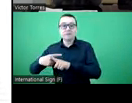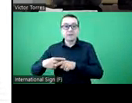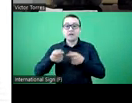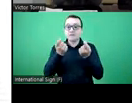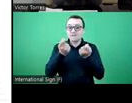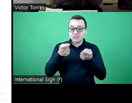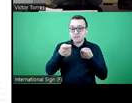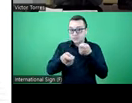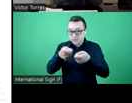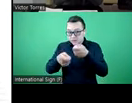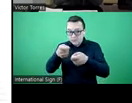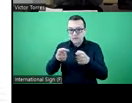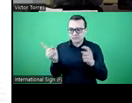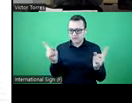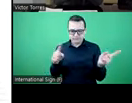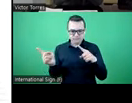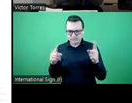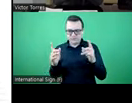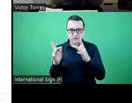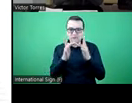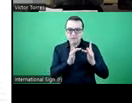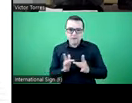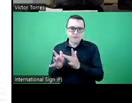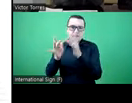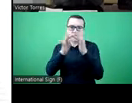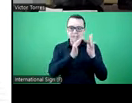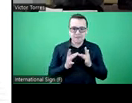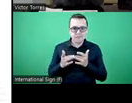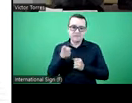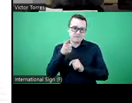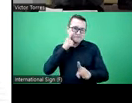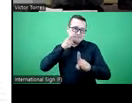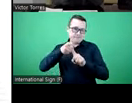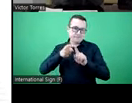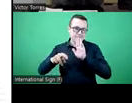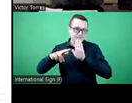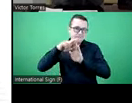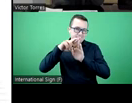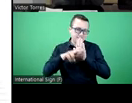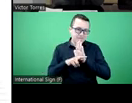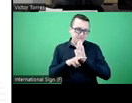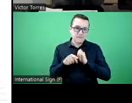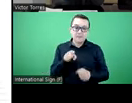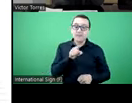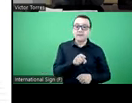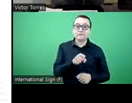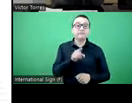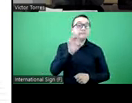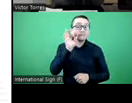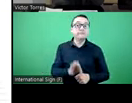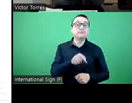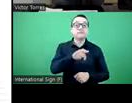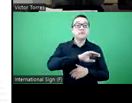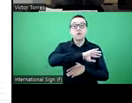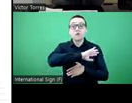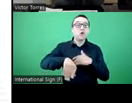and the provision schemes in a series of relationships that are the